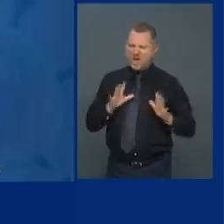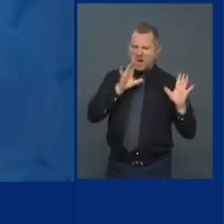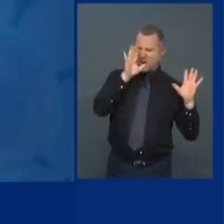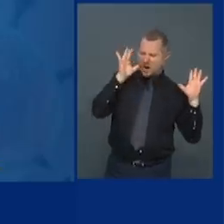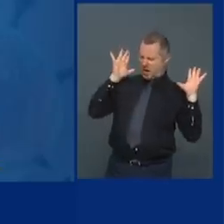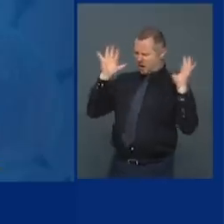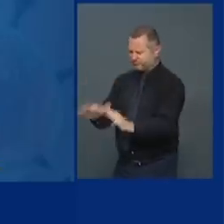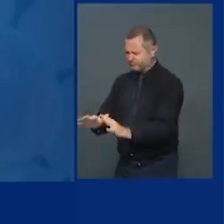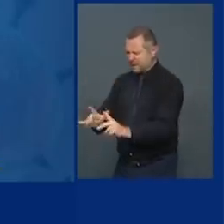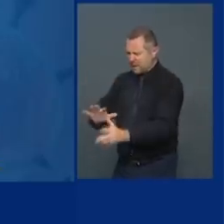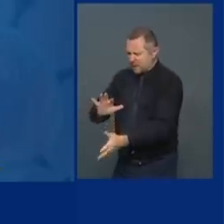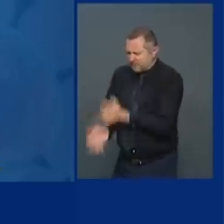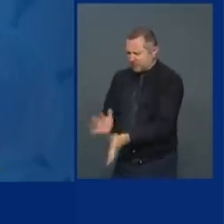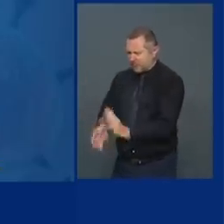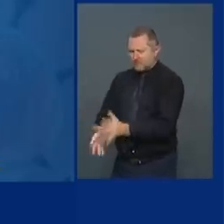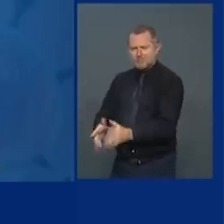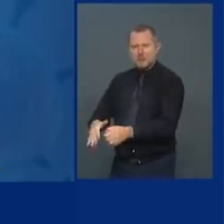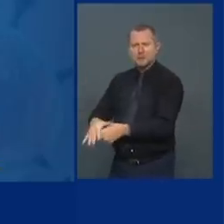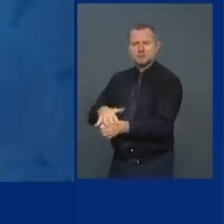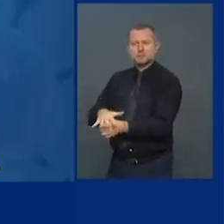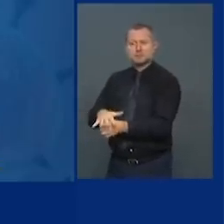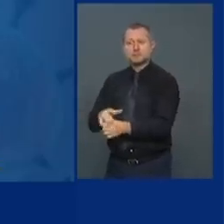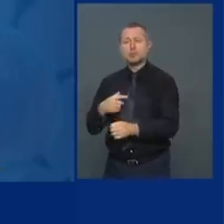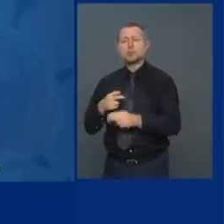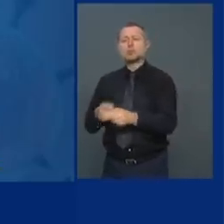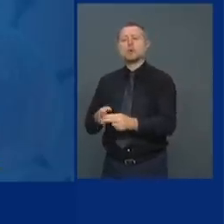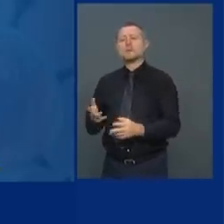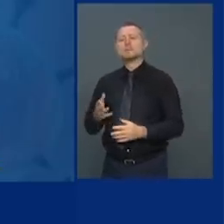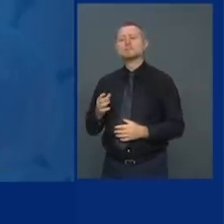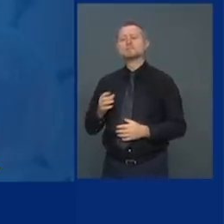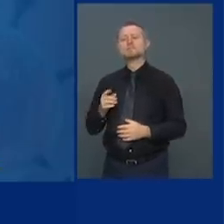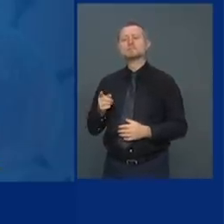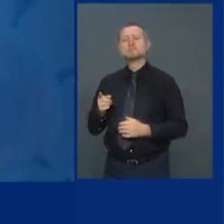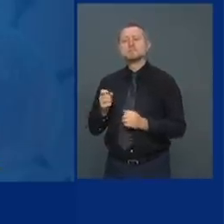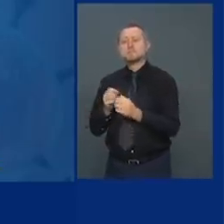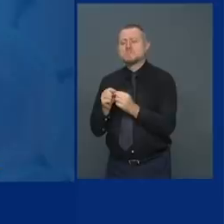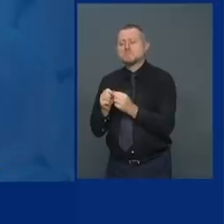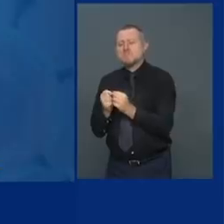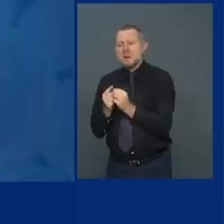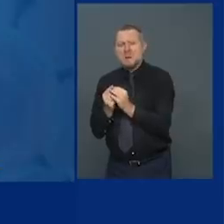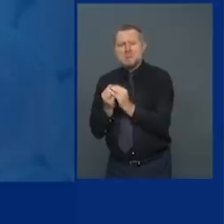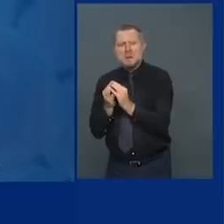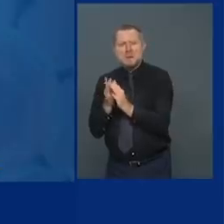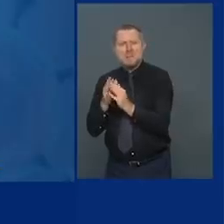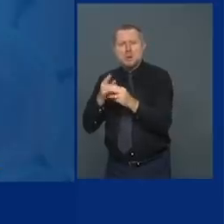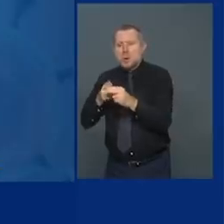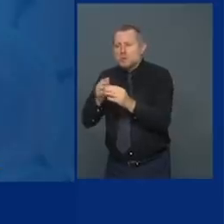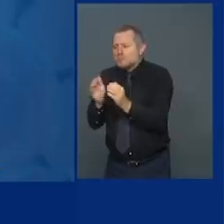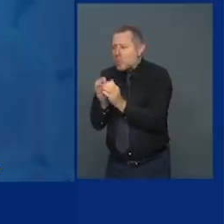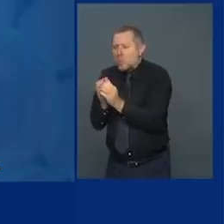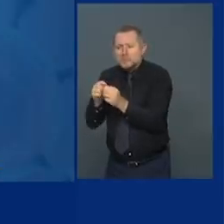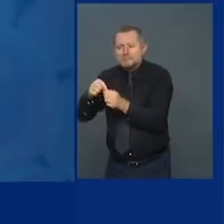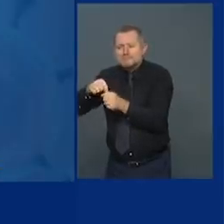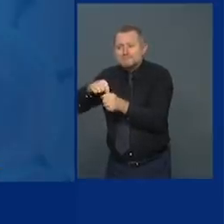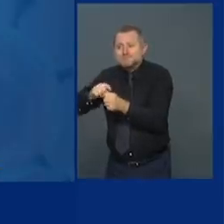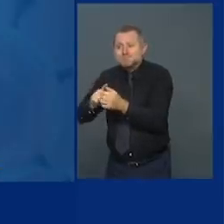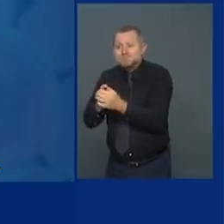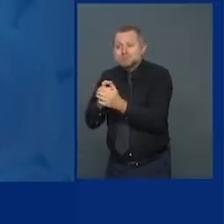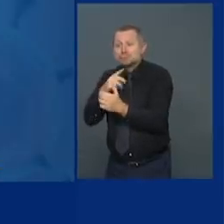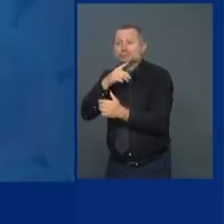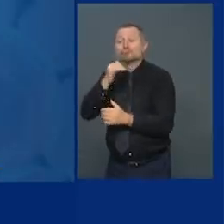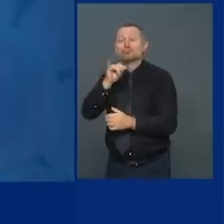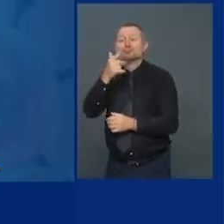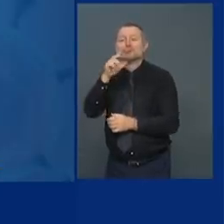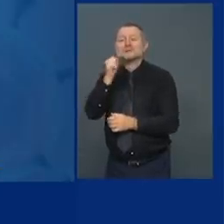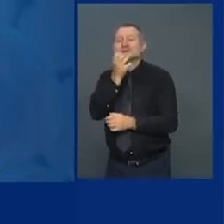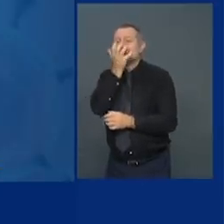okay? These are embers that are starting to catch fire in dry grass, send